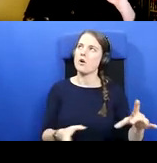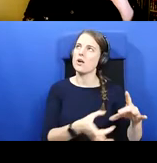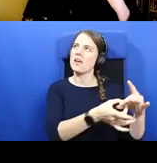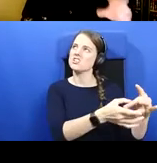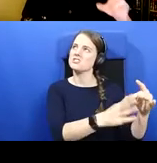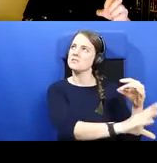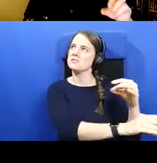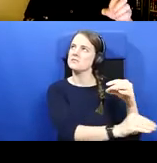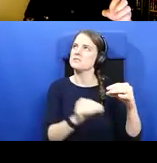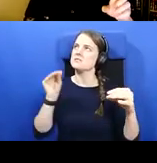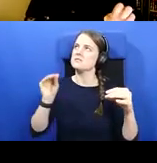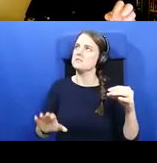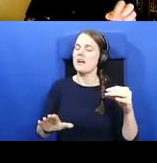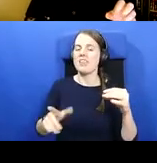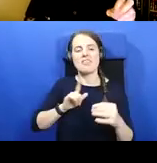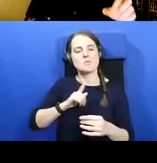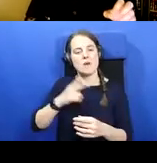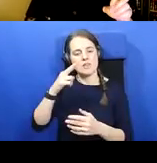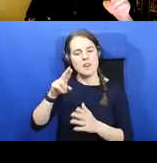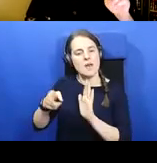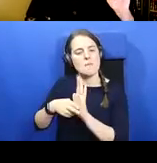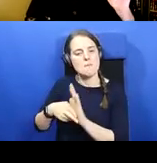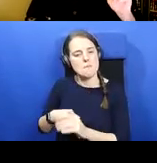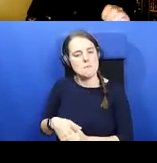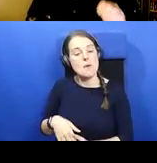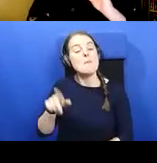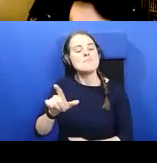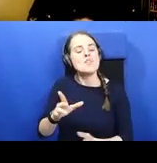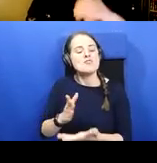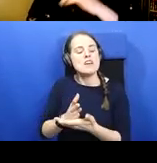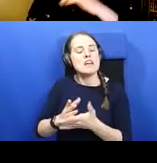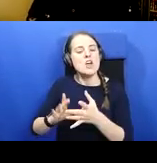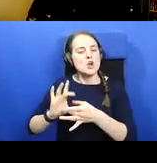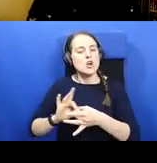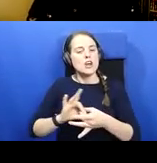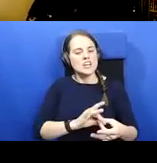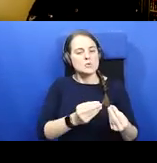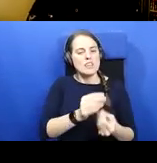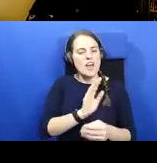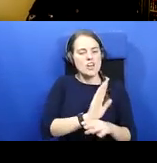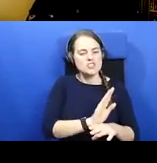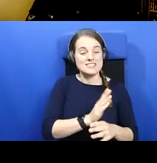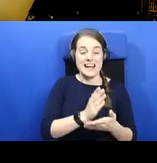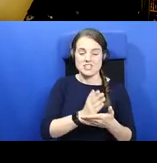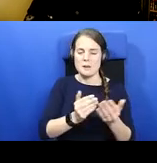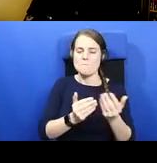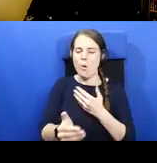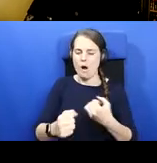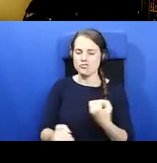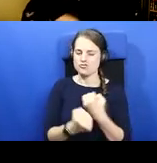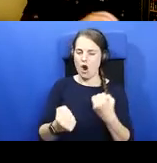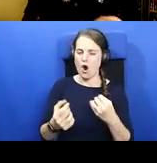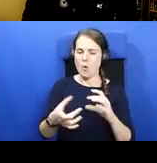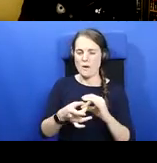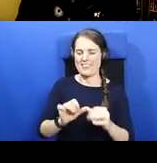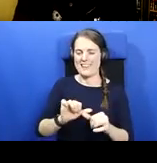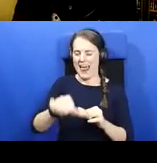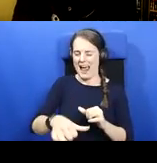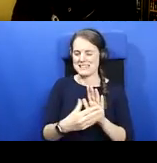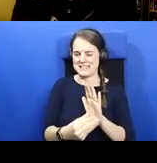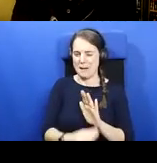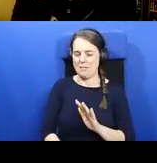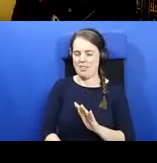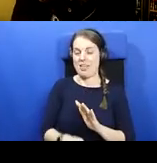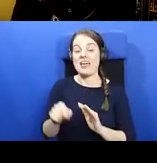The connection with East Ulster is actually probably stronger in the next case I'm going to mention, and this is the cult